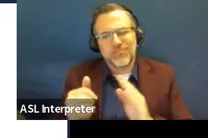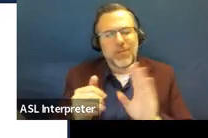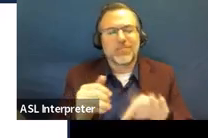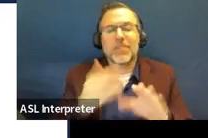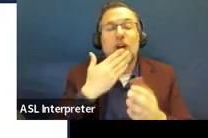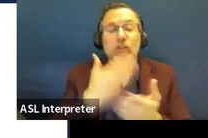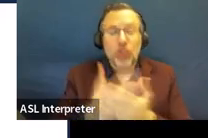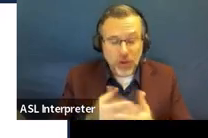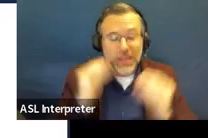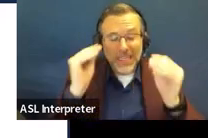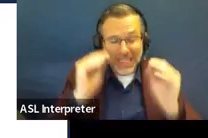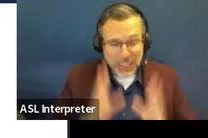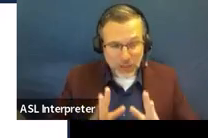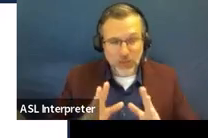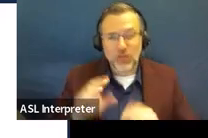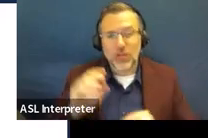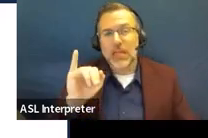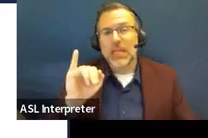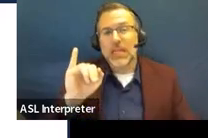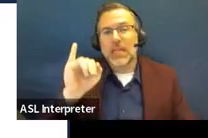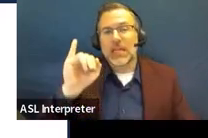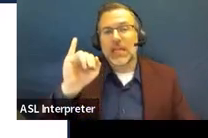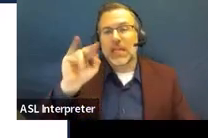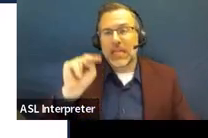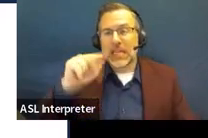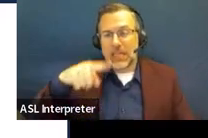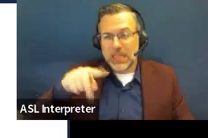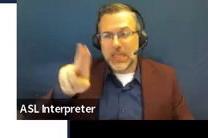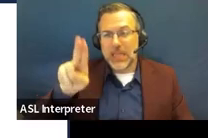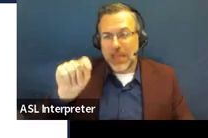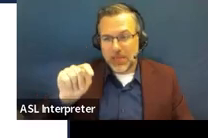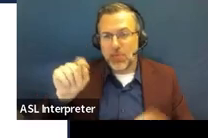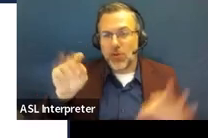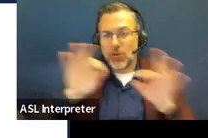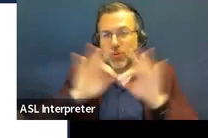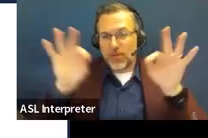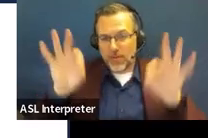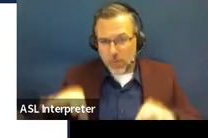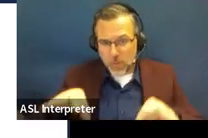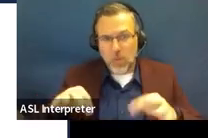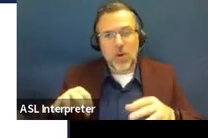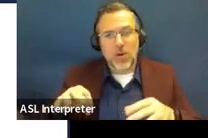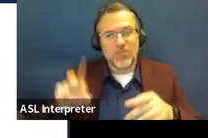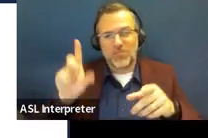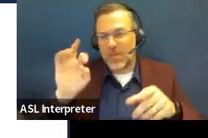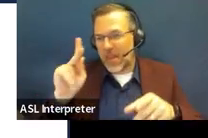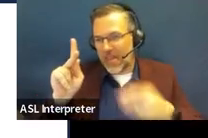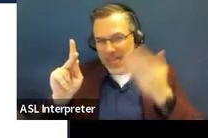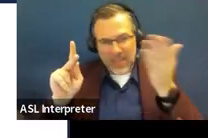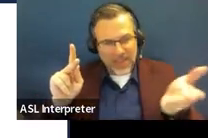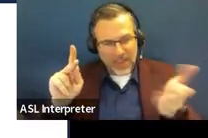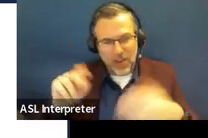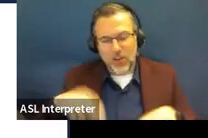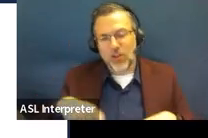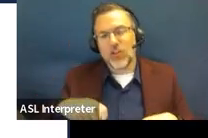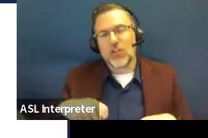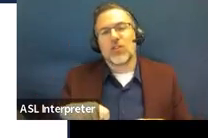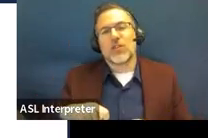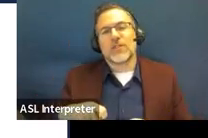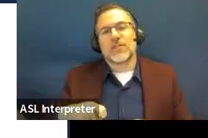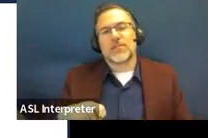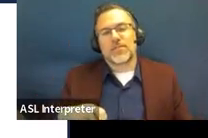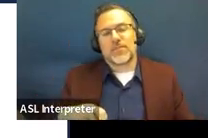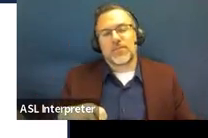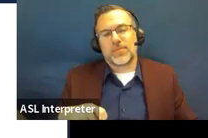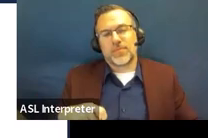the IEP meeting to get that data from the gen ed teachers and service providers. It's